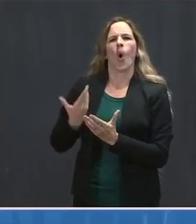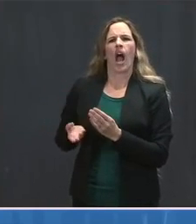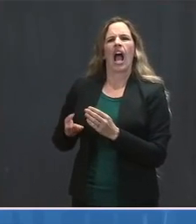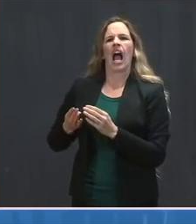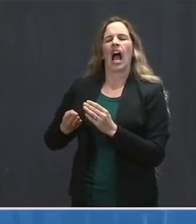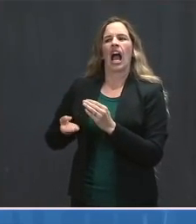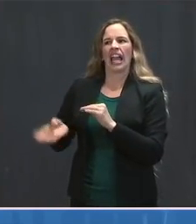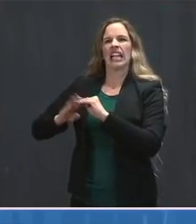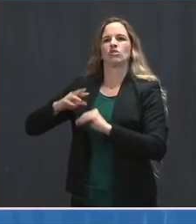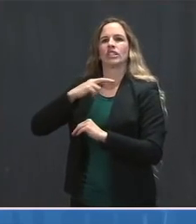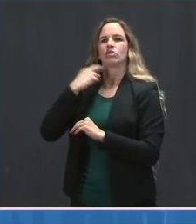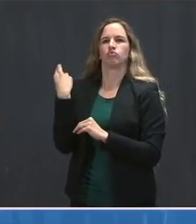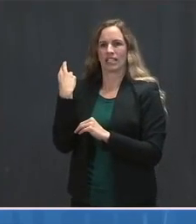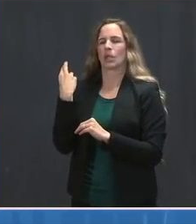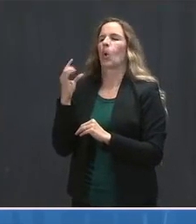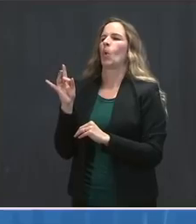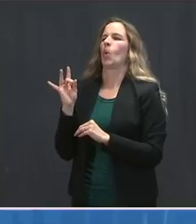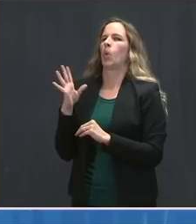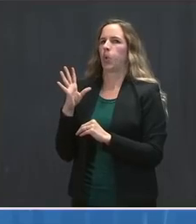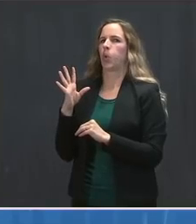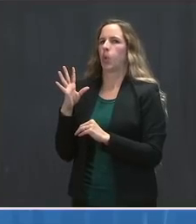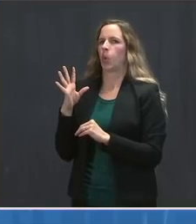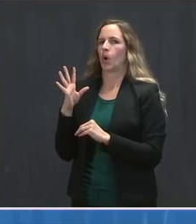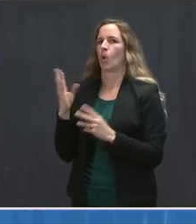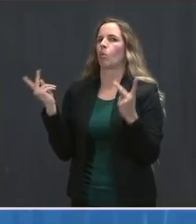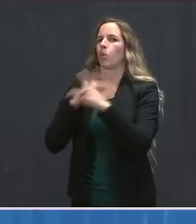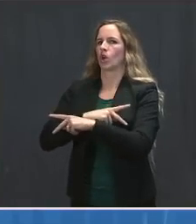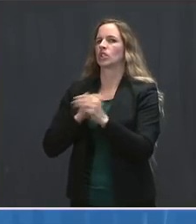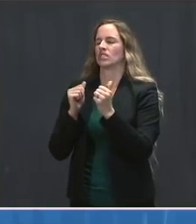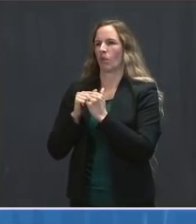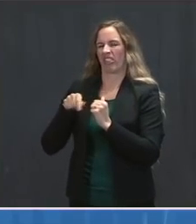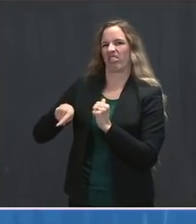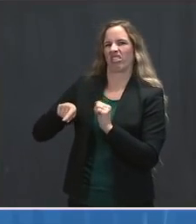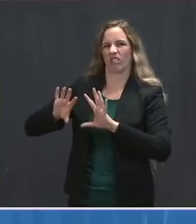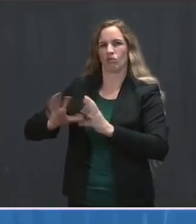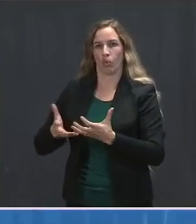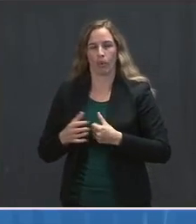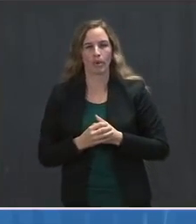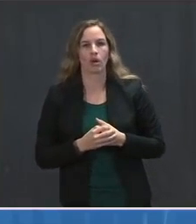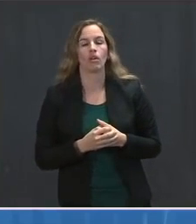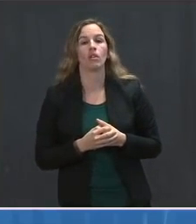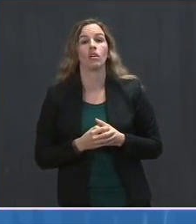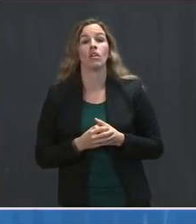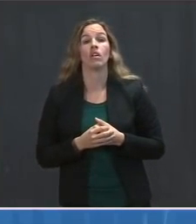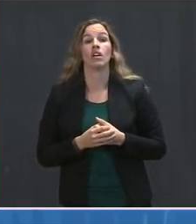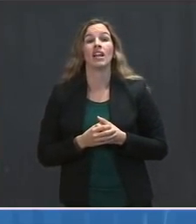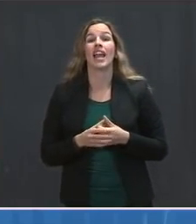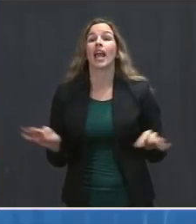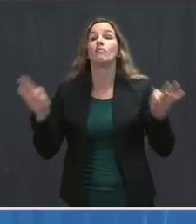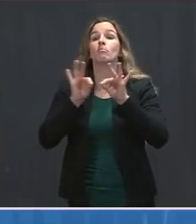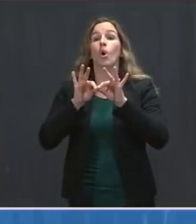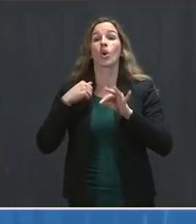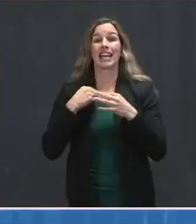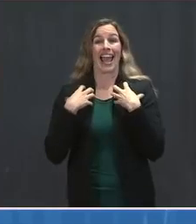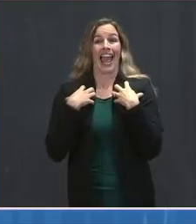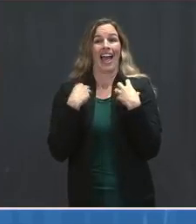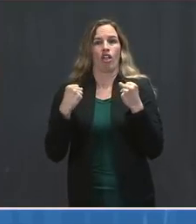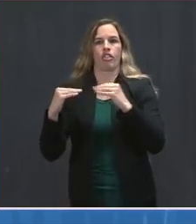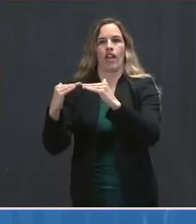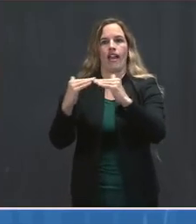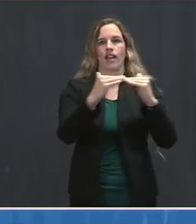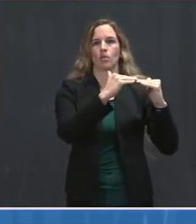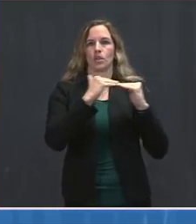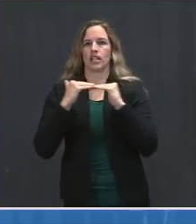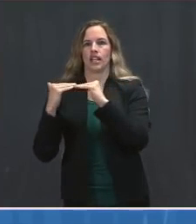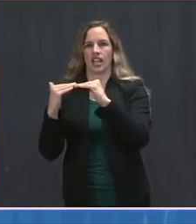health outcomes, including COVID-19. And it underscores the need for health equity to underpin everything we are doing